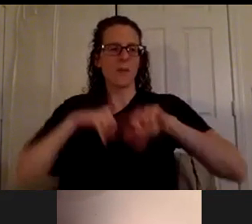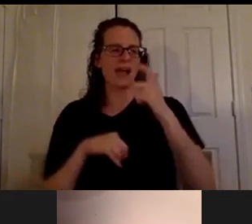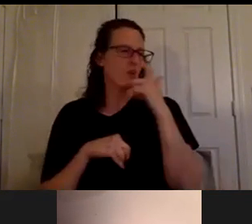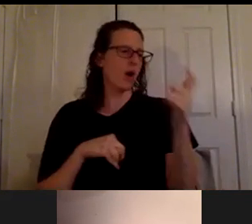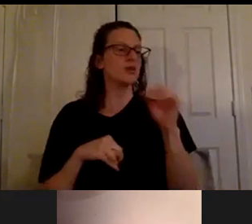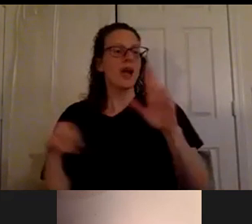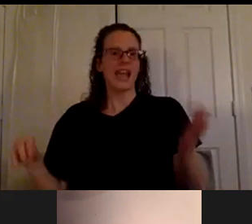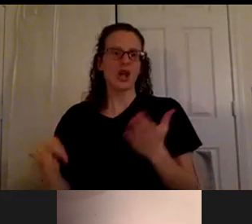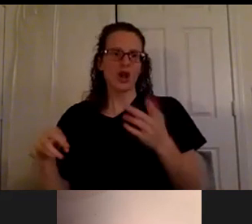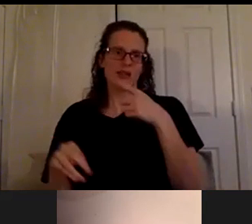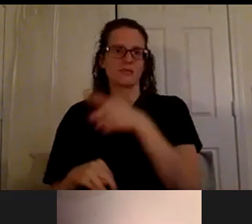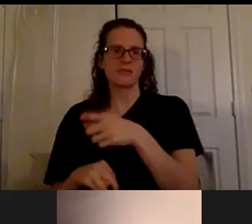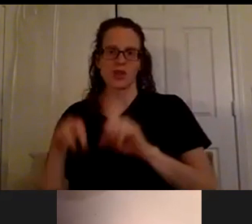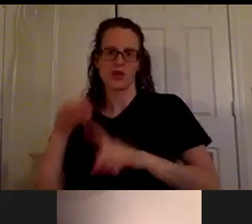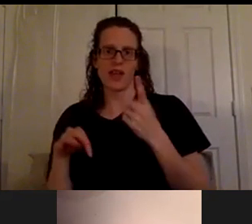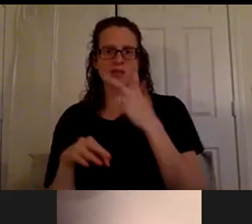your friend to.